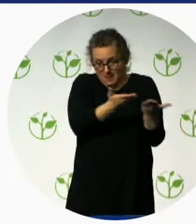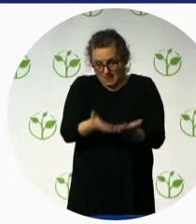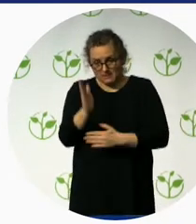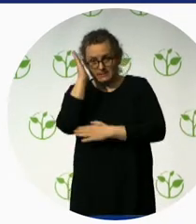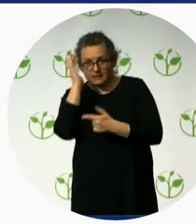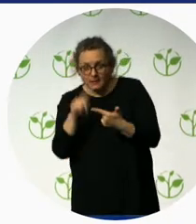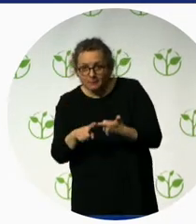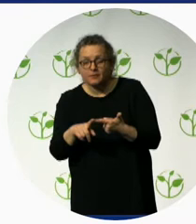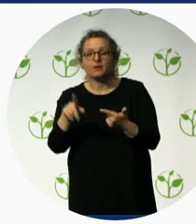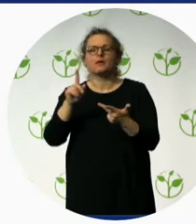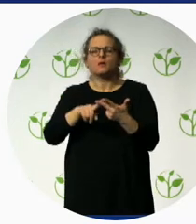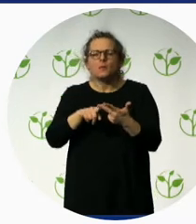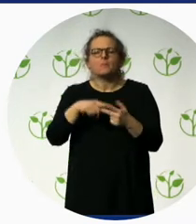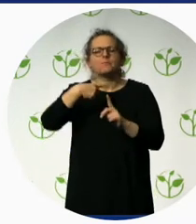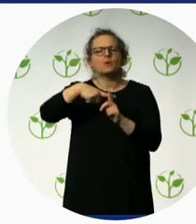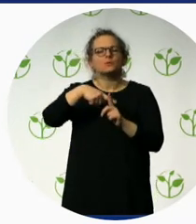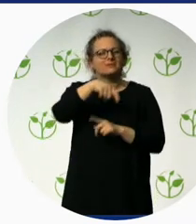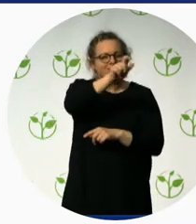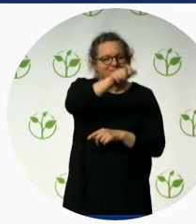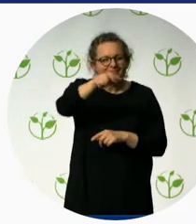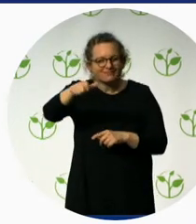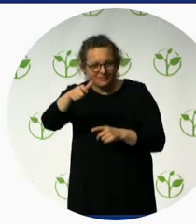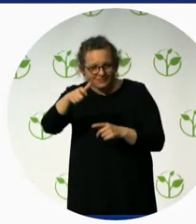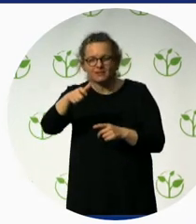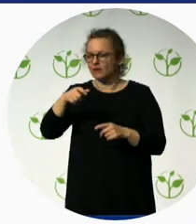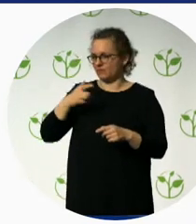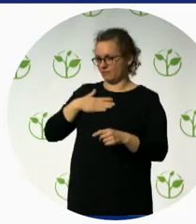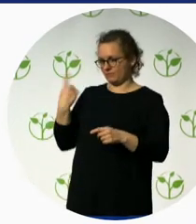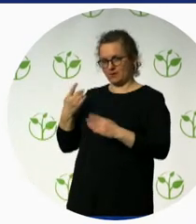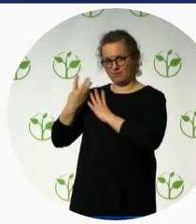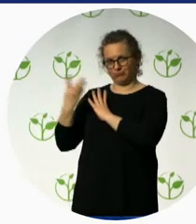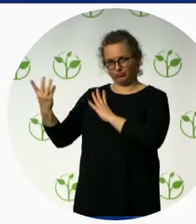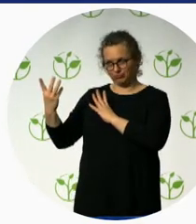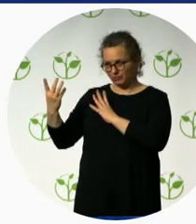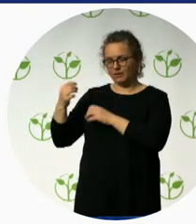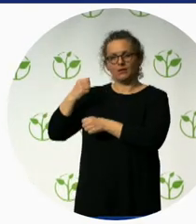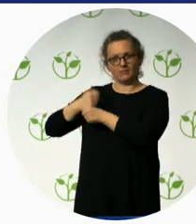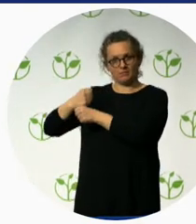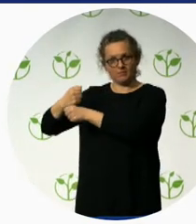employment, inclusive employment, and activity.